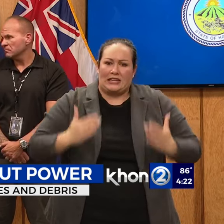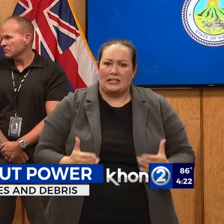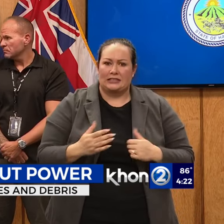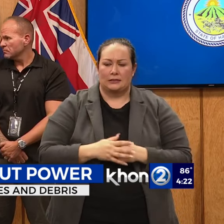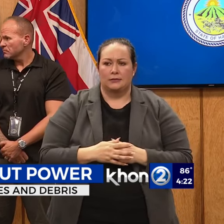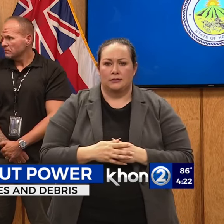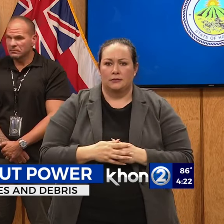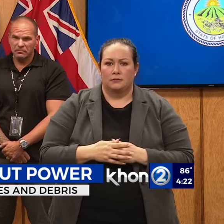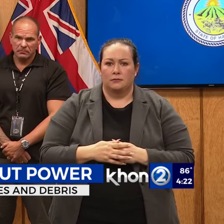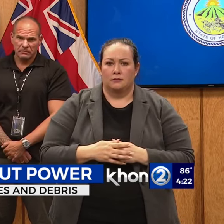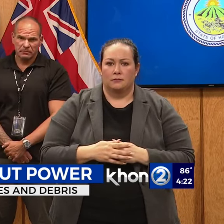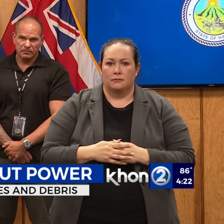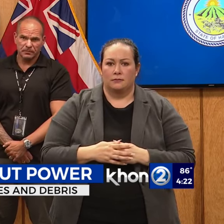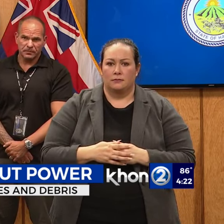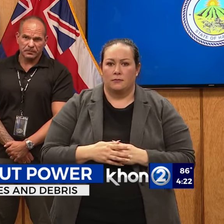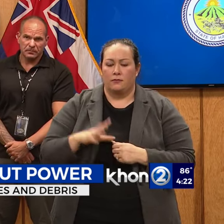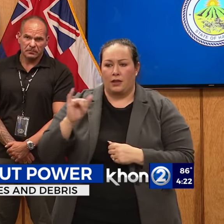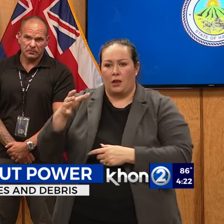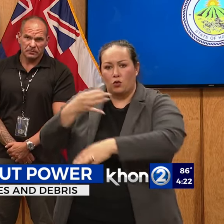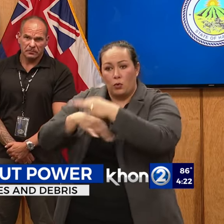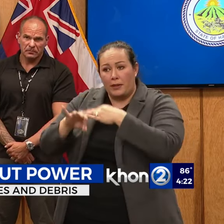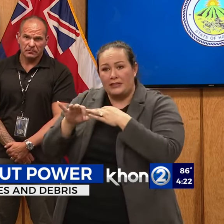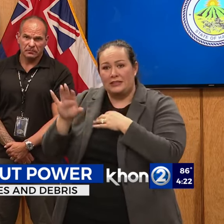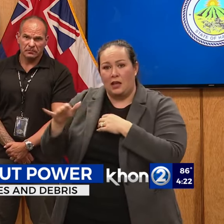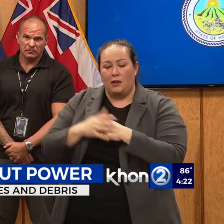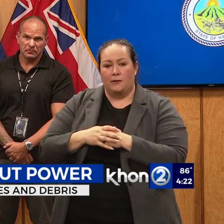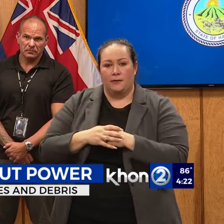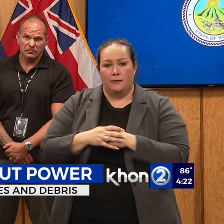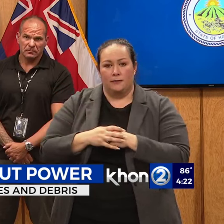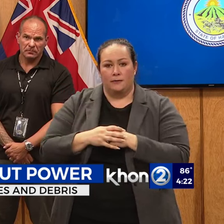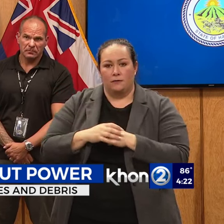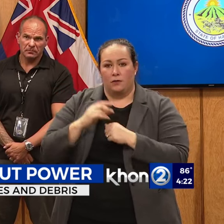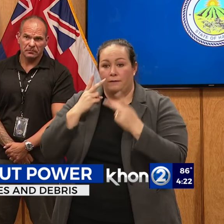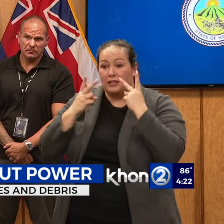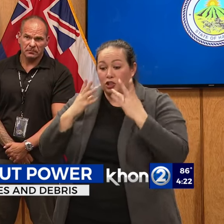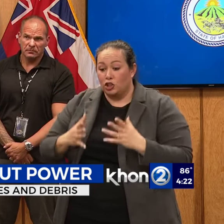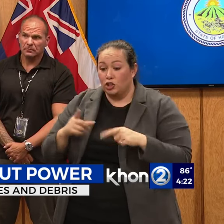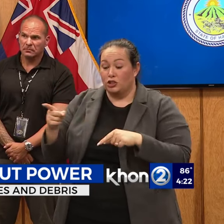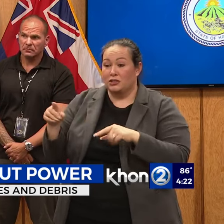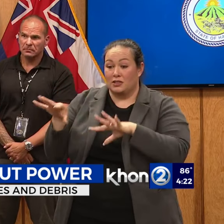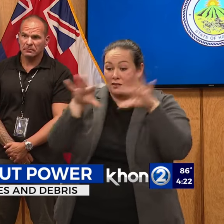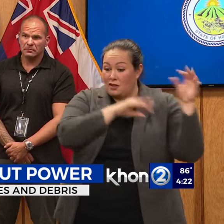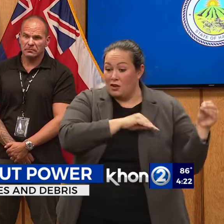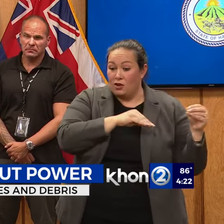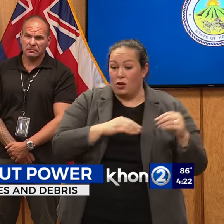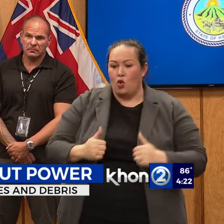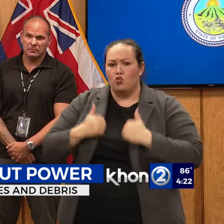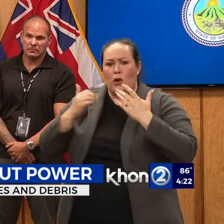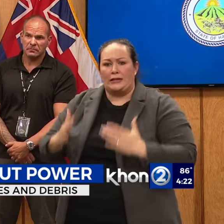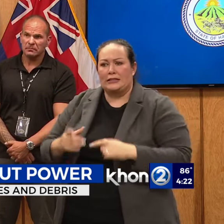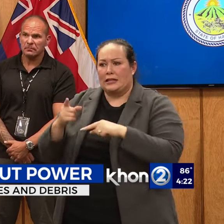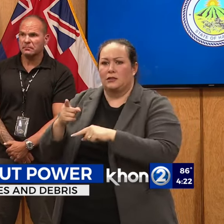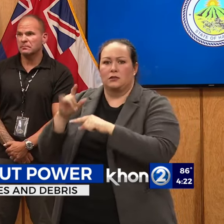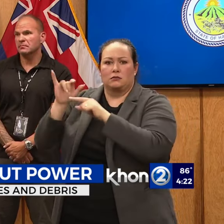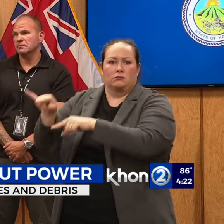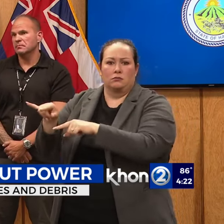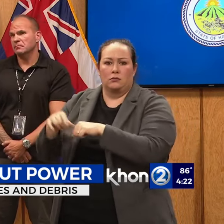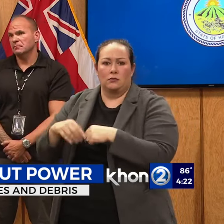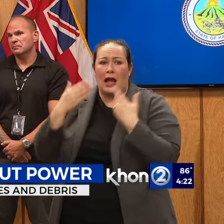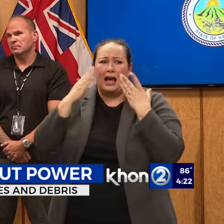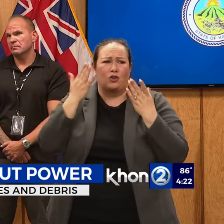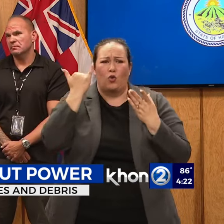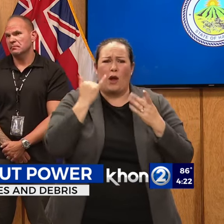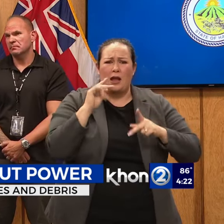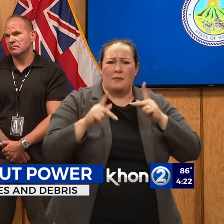space that our visitors were taking. So, I mean, that's the best I can guess because I don't know why people stayed there.